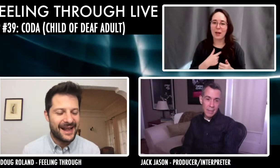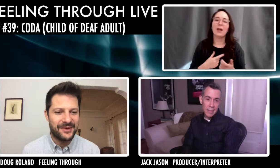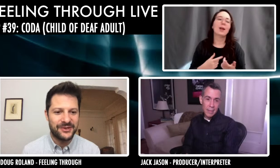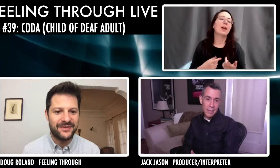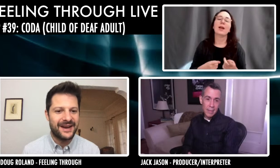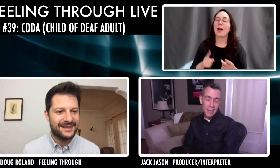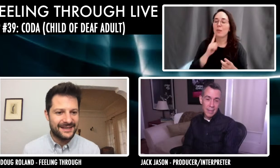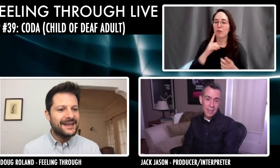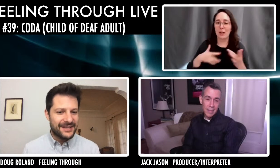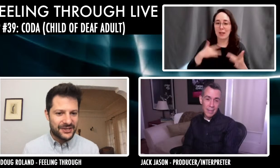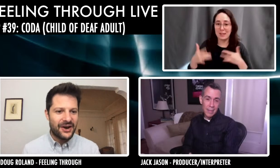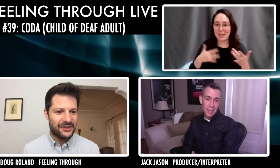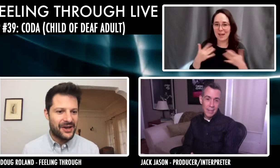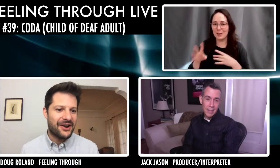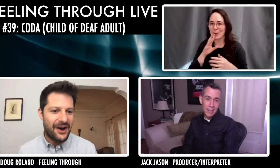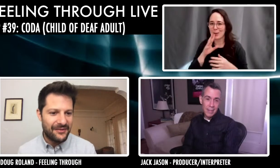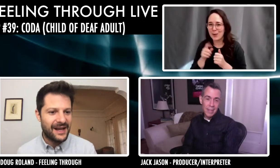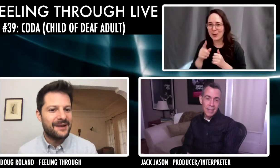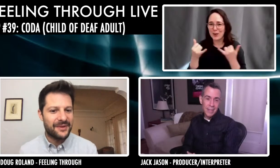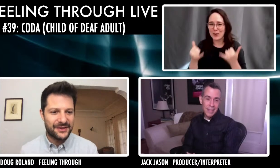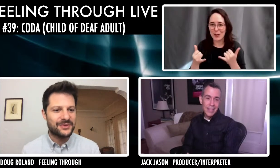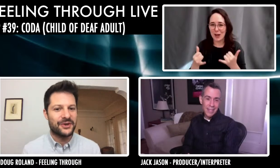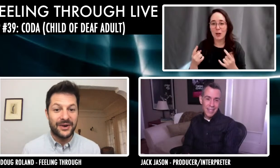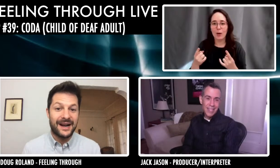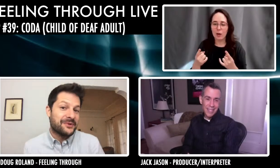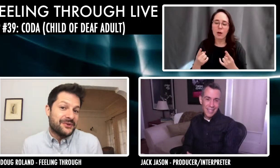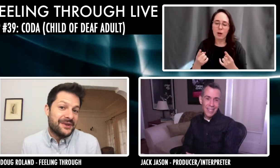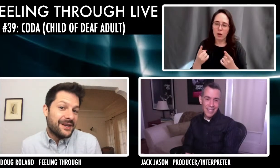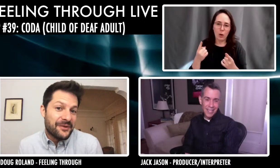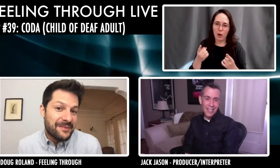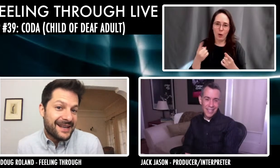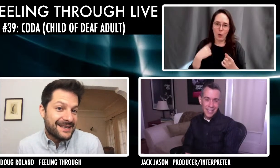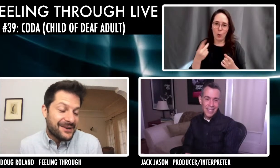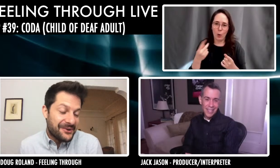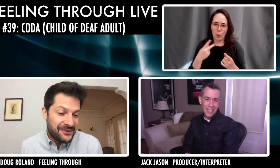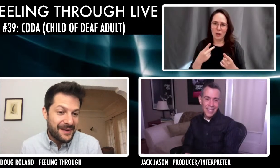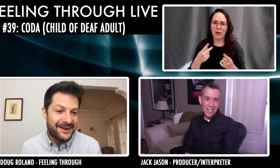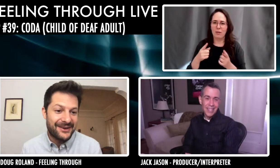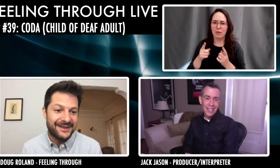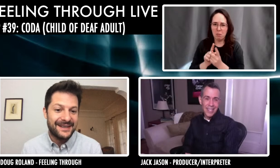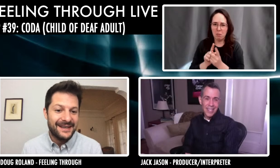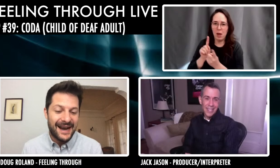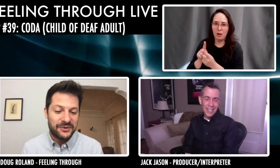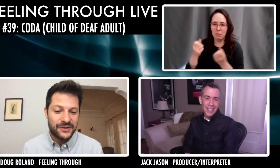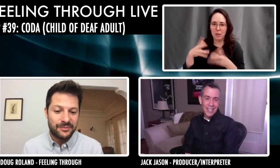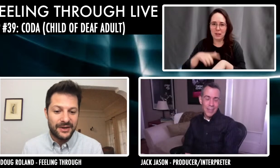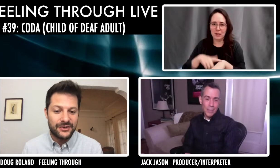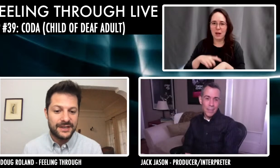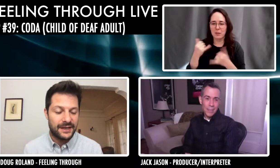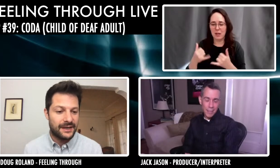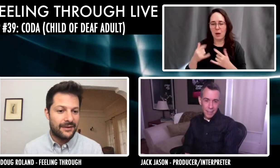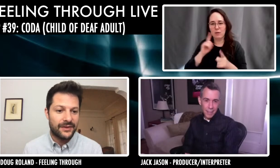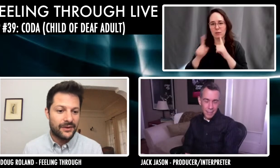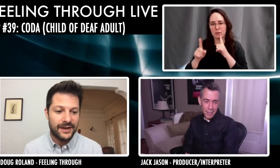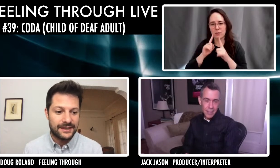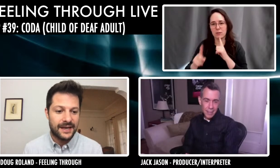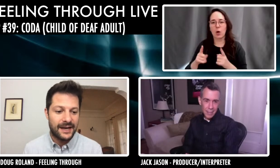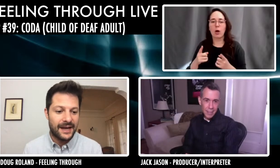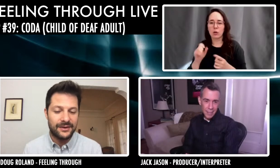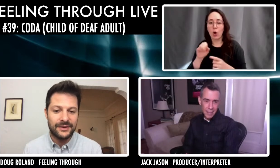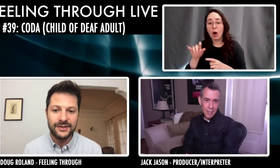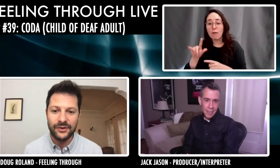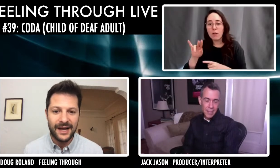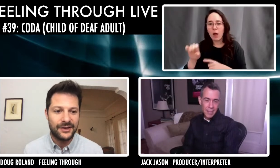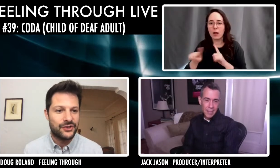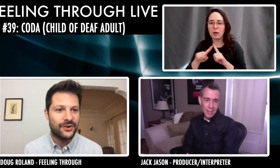with you today because we've gotten to talk a lot offline, but this was a great opportunity for me to get to know you better. And I was super interested in everything you had to say